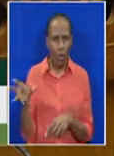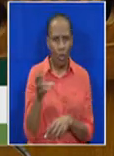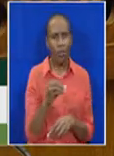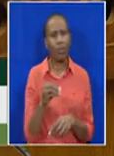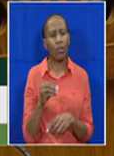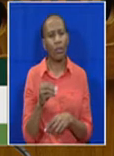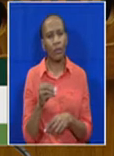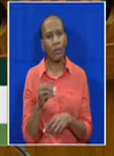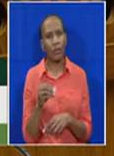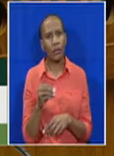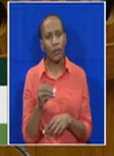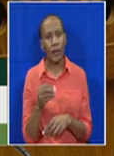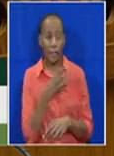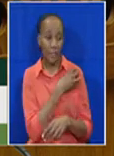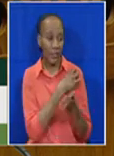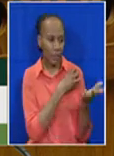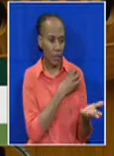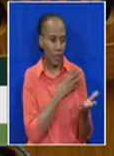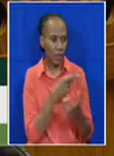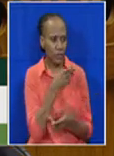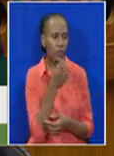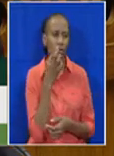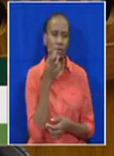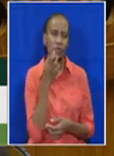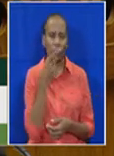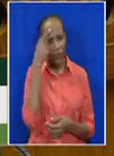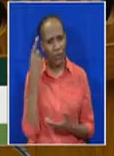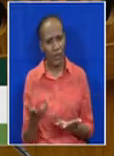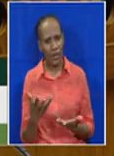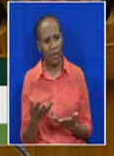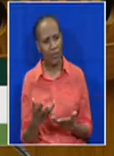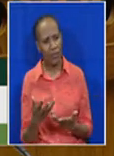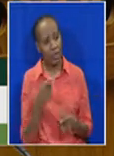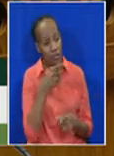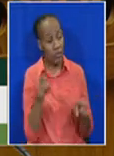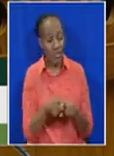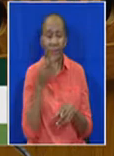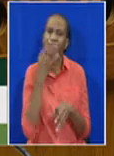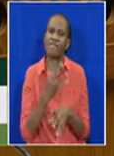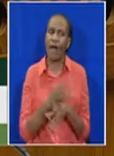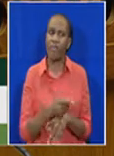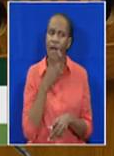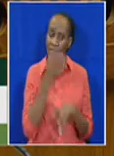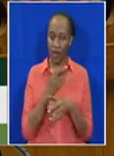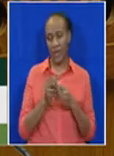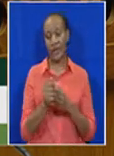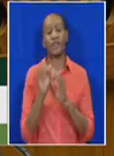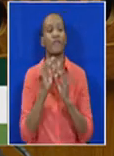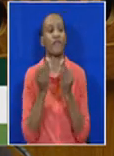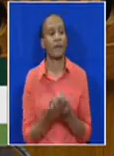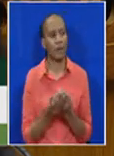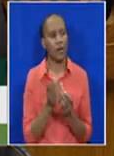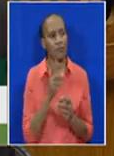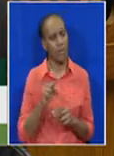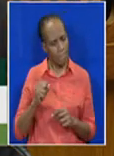belong. As the minister, you assume a father figure role. The father is the head of the family and can be strict